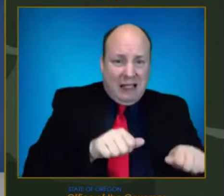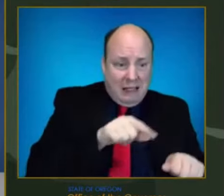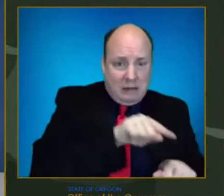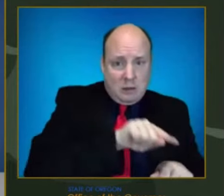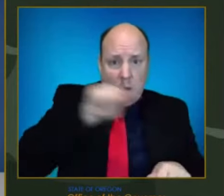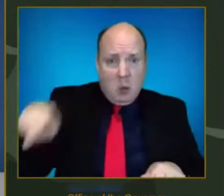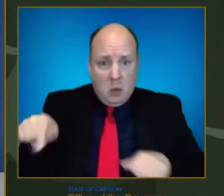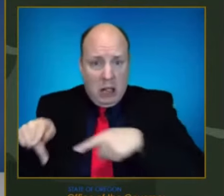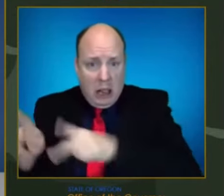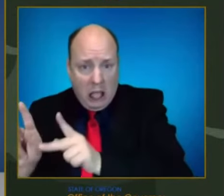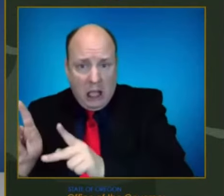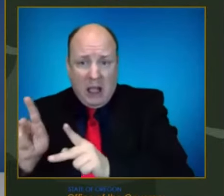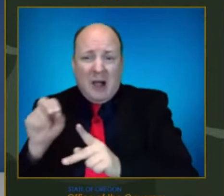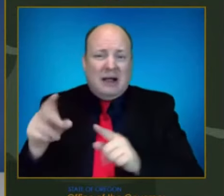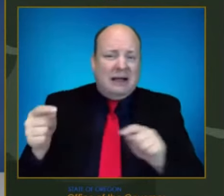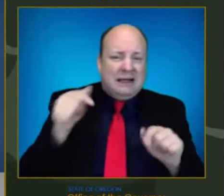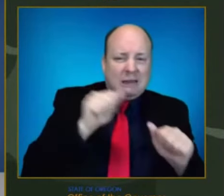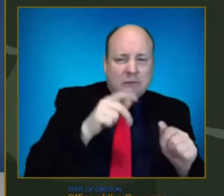and other resources.